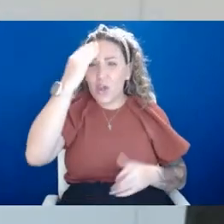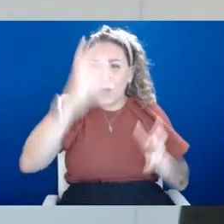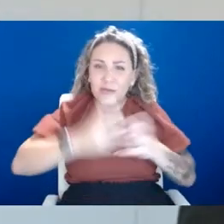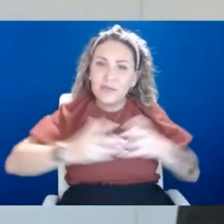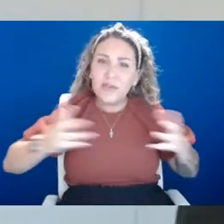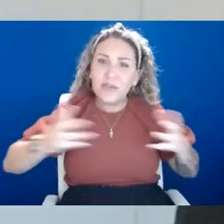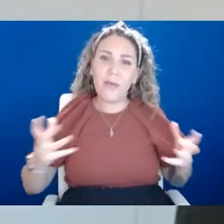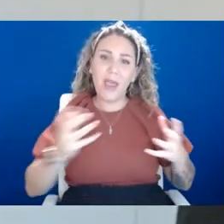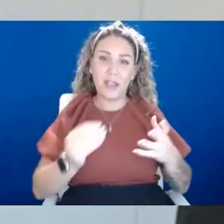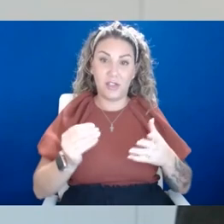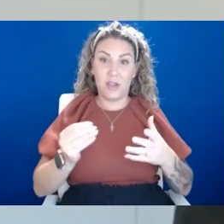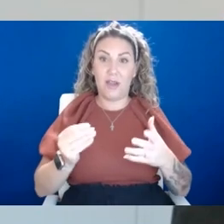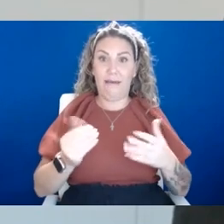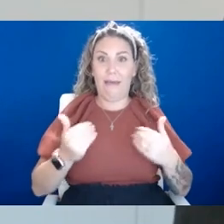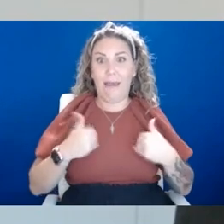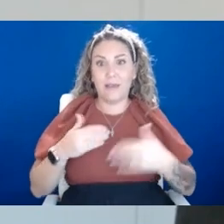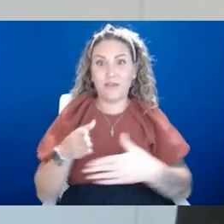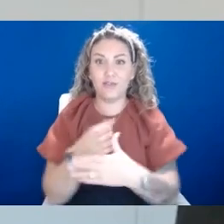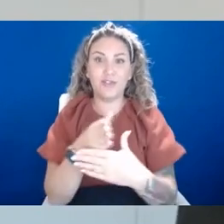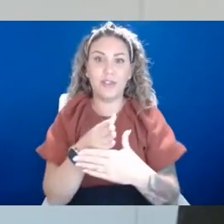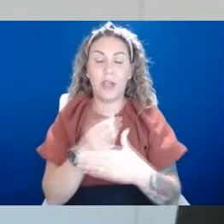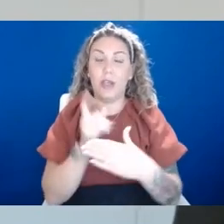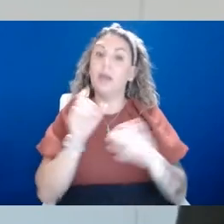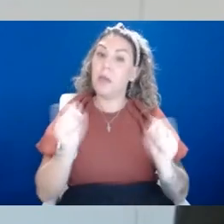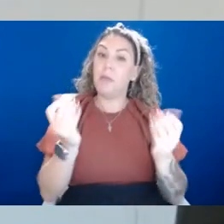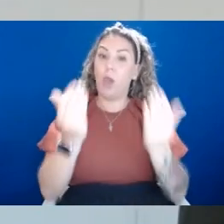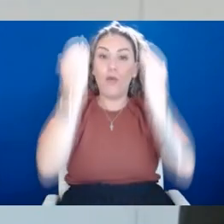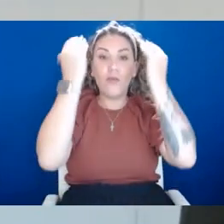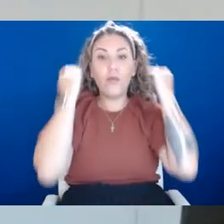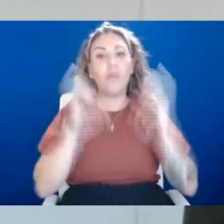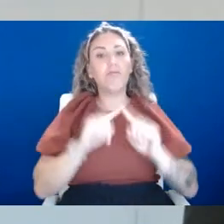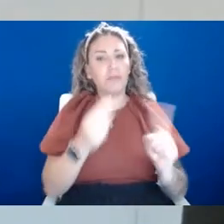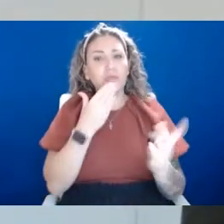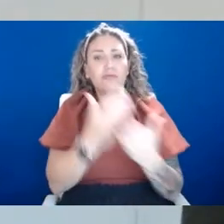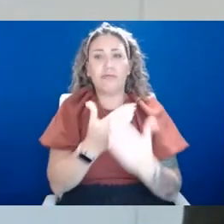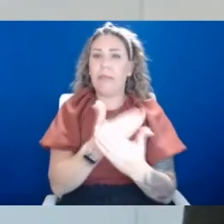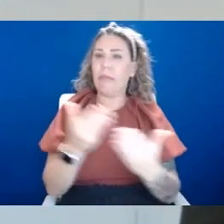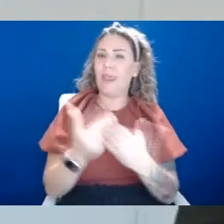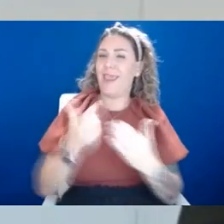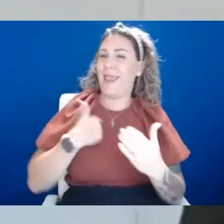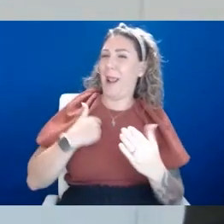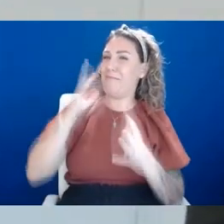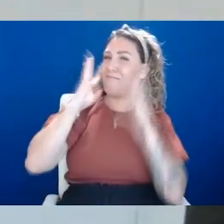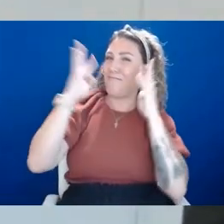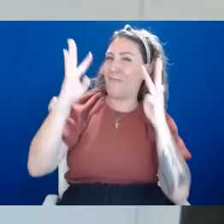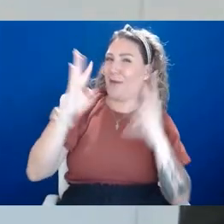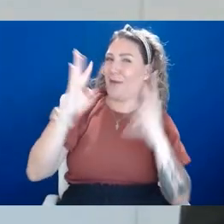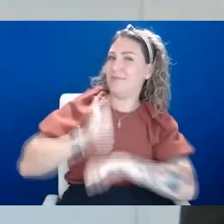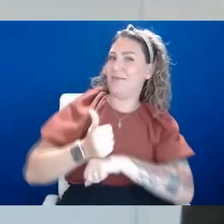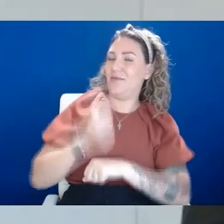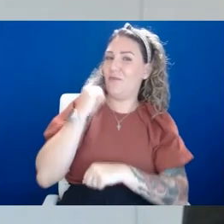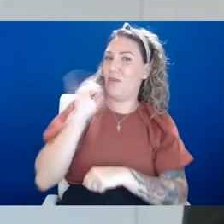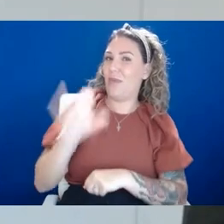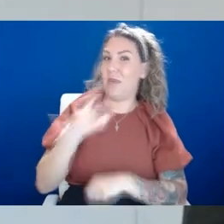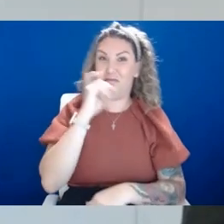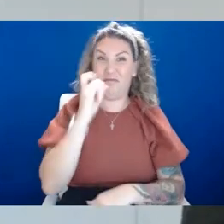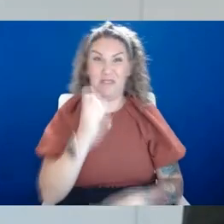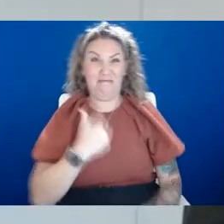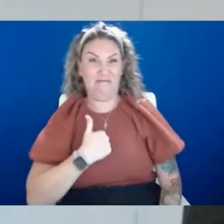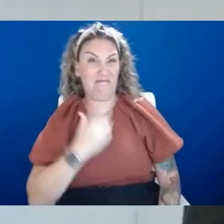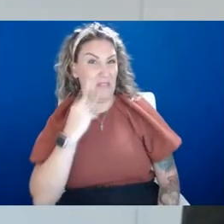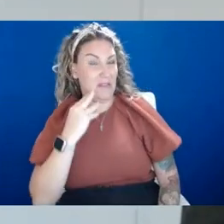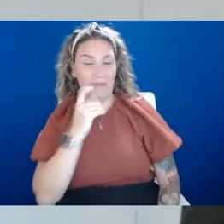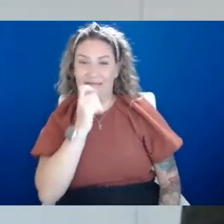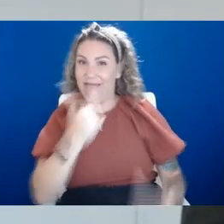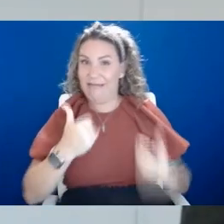to like share, which is sometimes overwhelming. But you know, it's a good thing that I'm creating that because I didn't have that. Well, yeah, kids know a